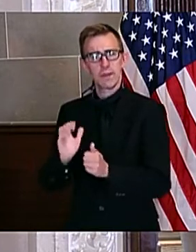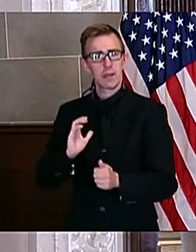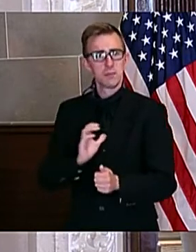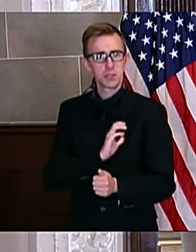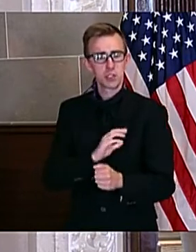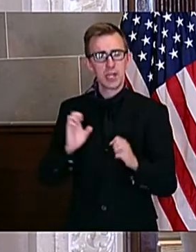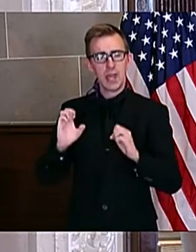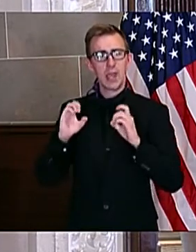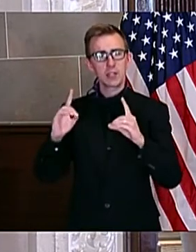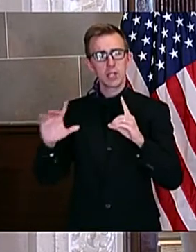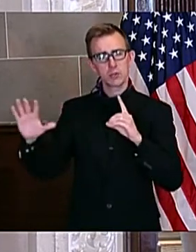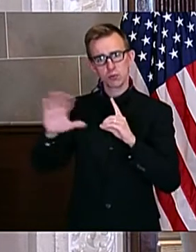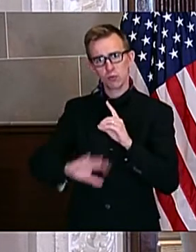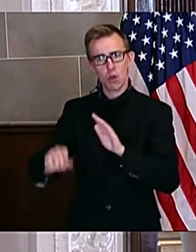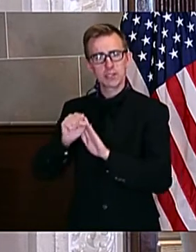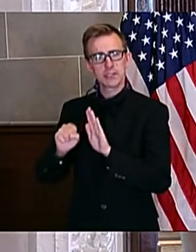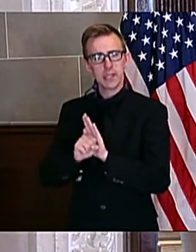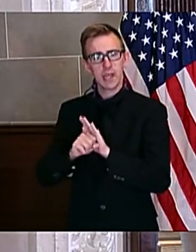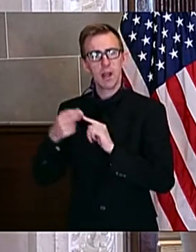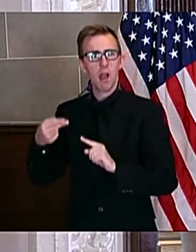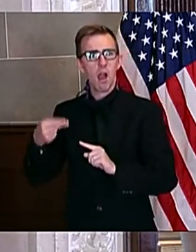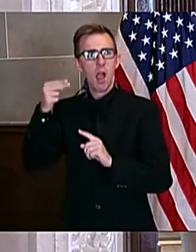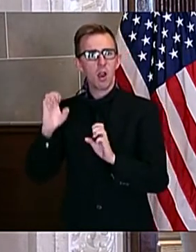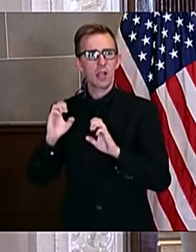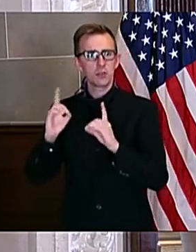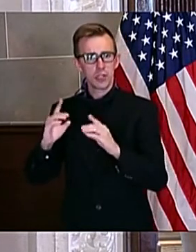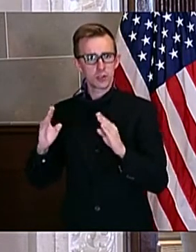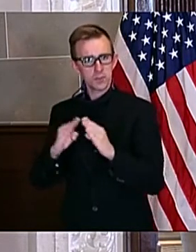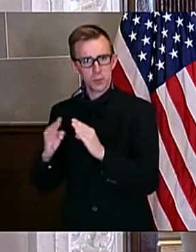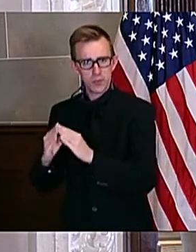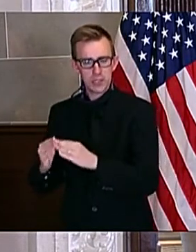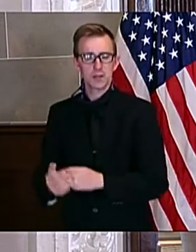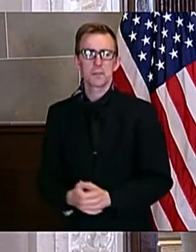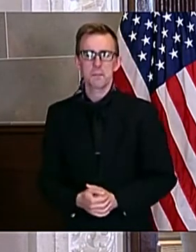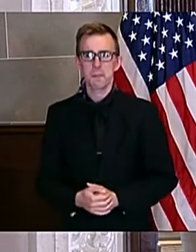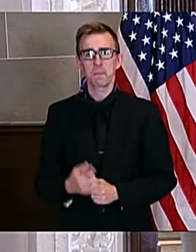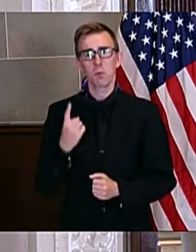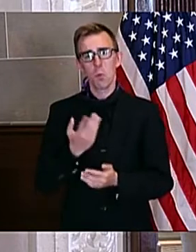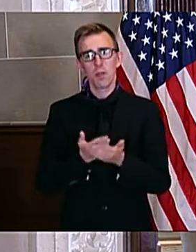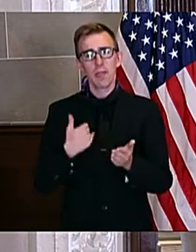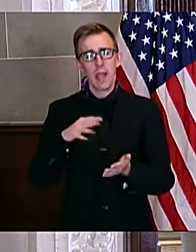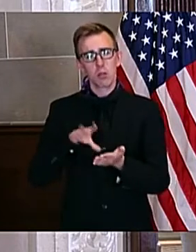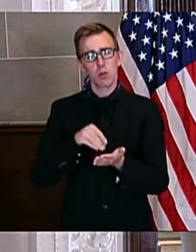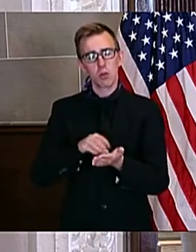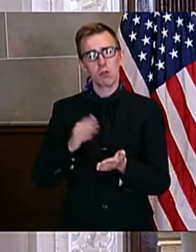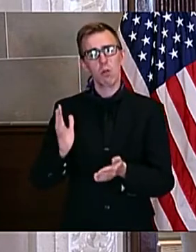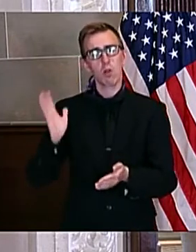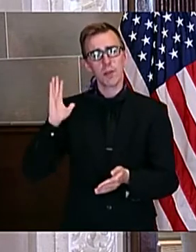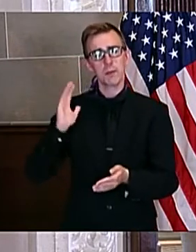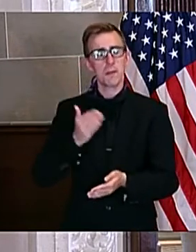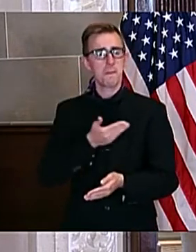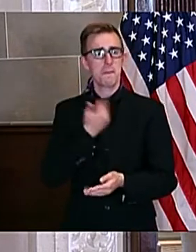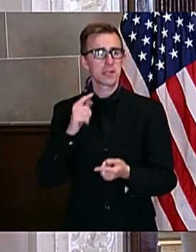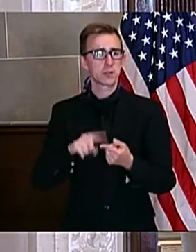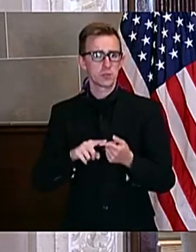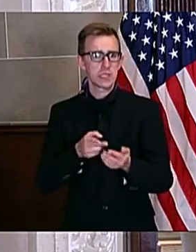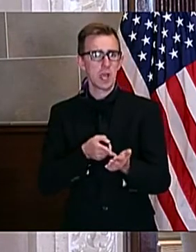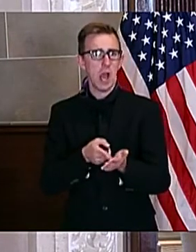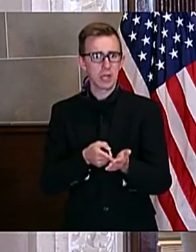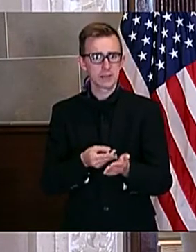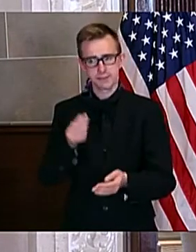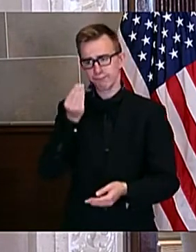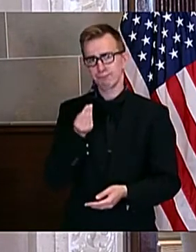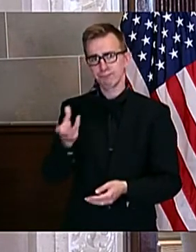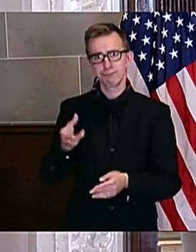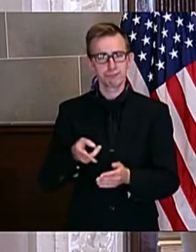educators around the state, with the higher ed community. You know, the one thing I learned a long time ago, you're better, much better off being up front, telling people the